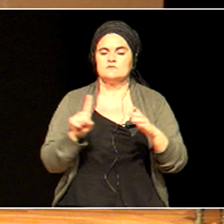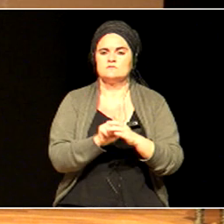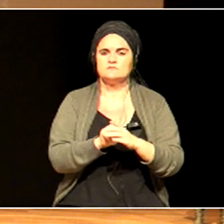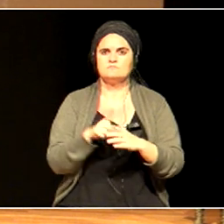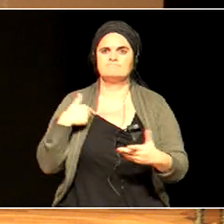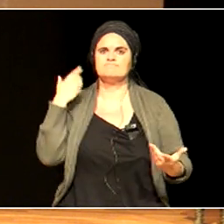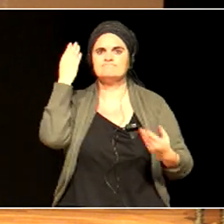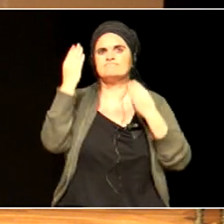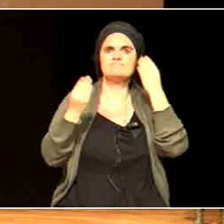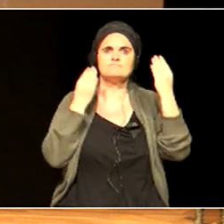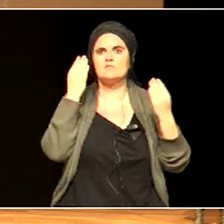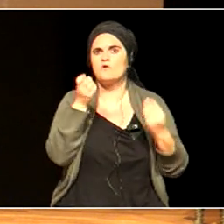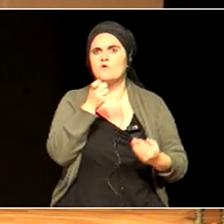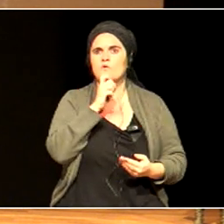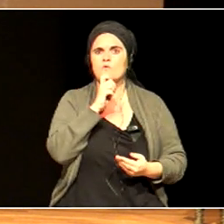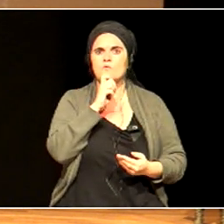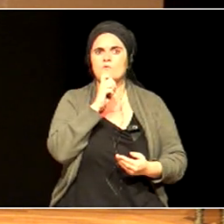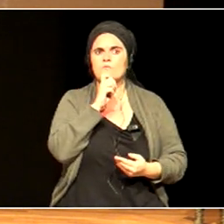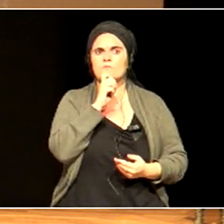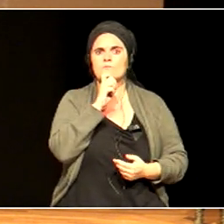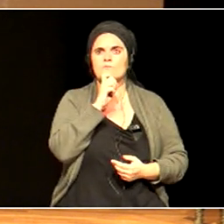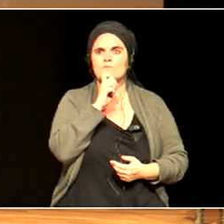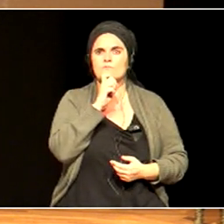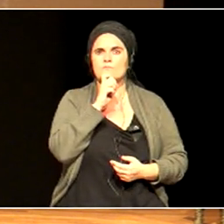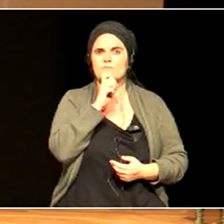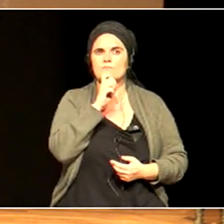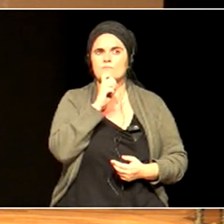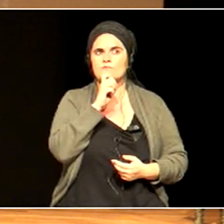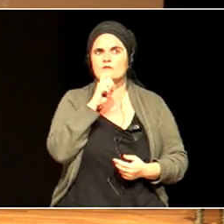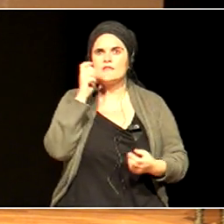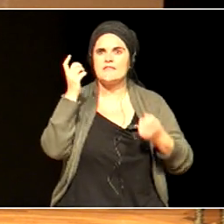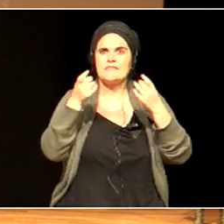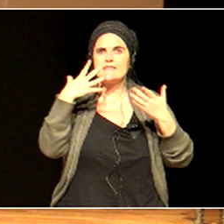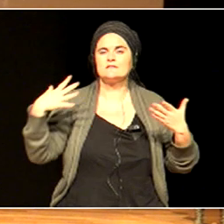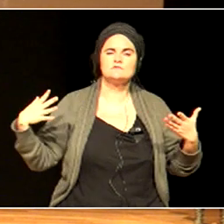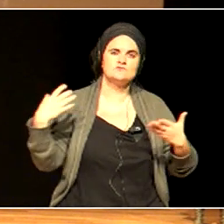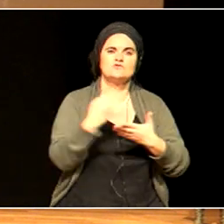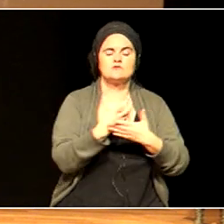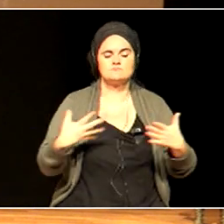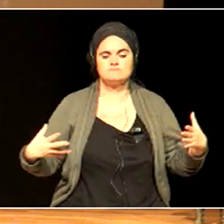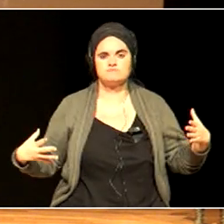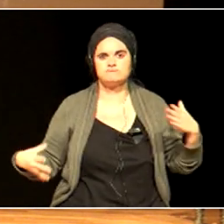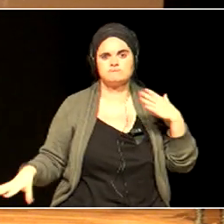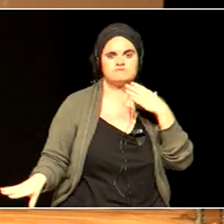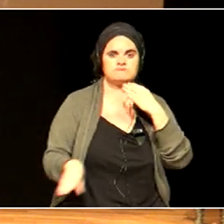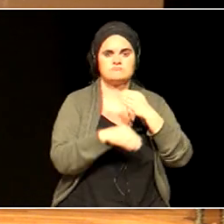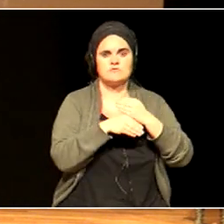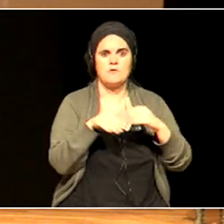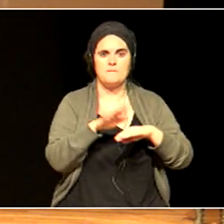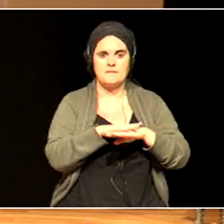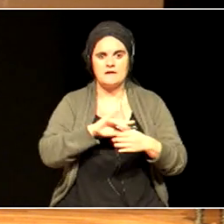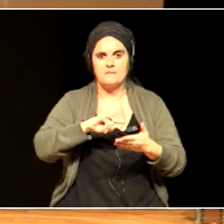the curriculum? And, of course, a curriculum in school, it's not about schools.